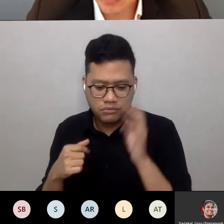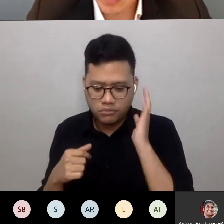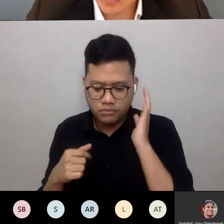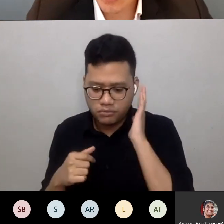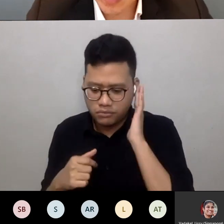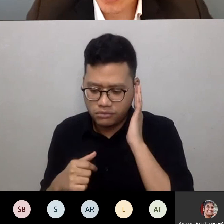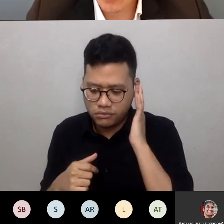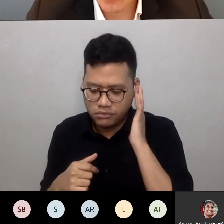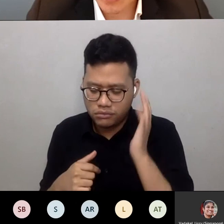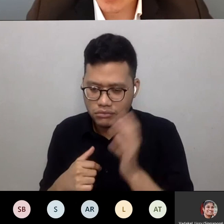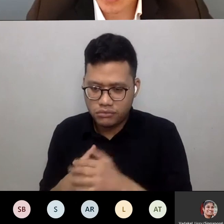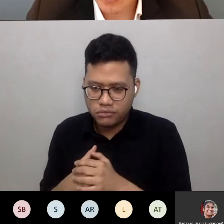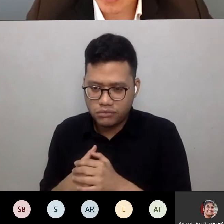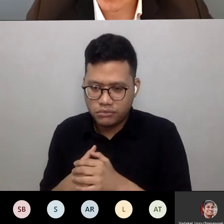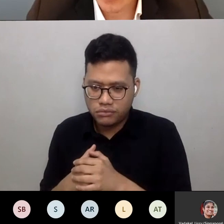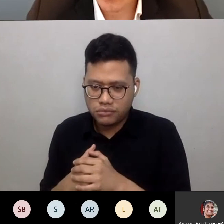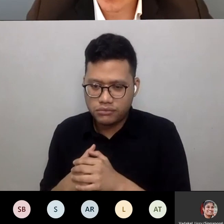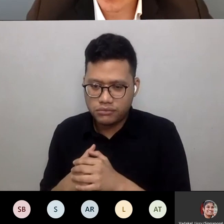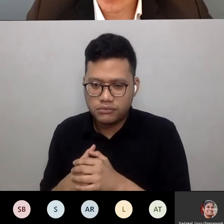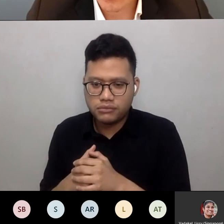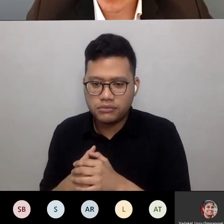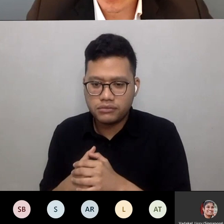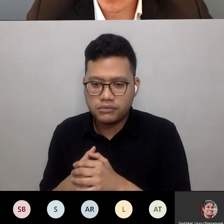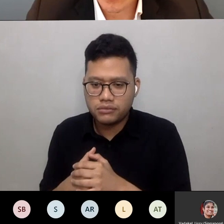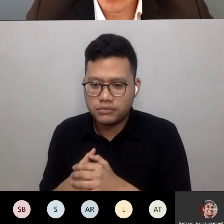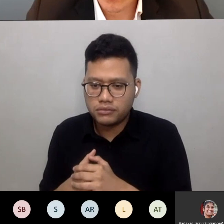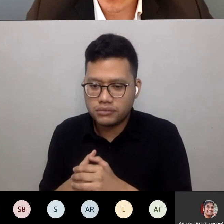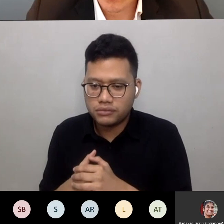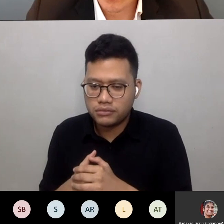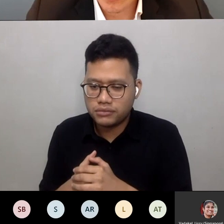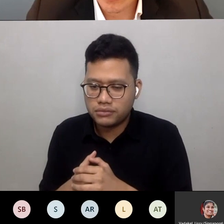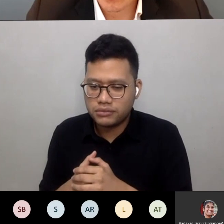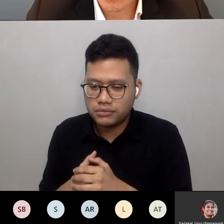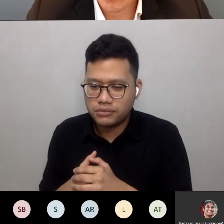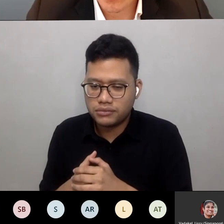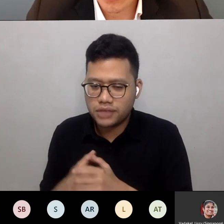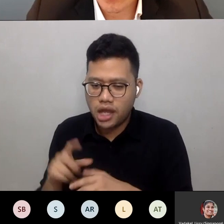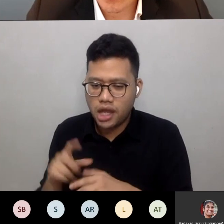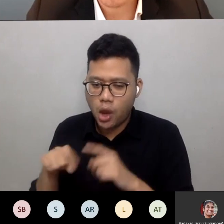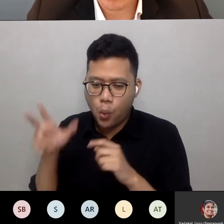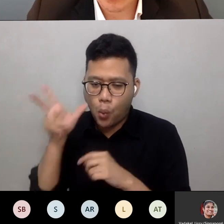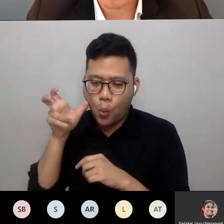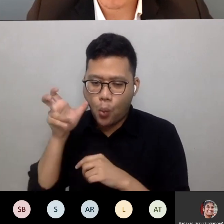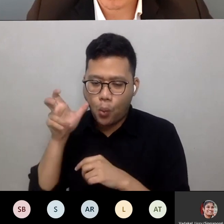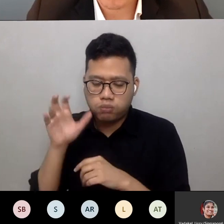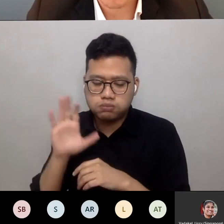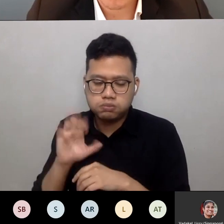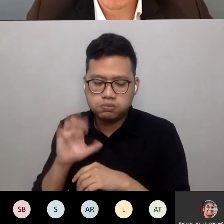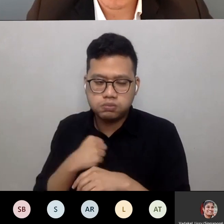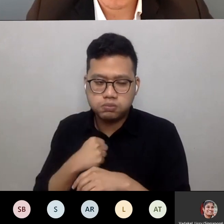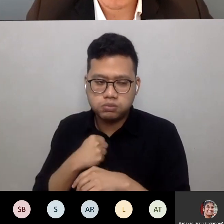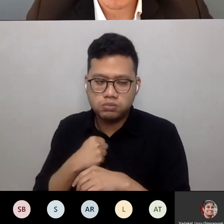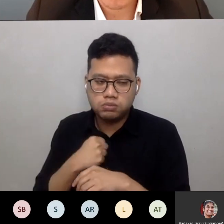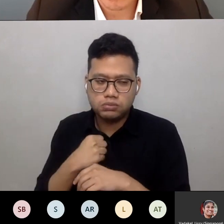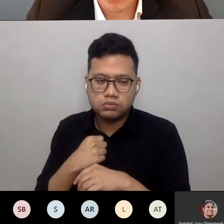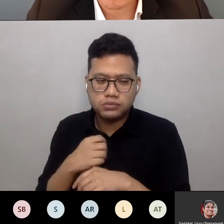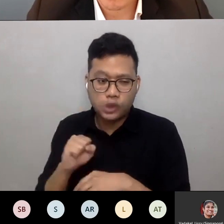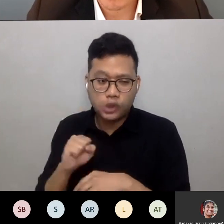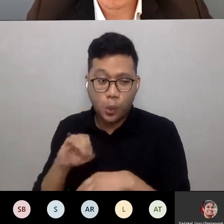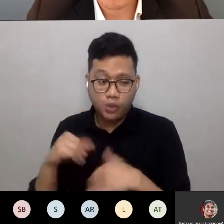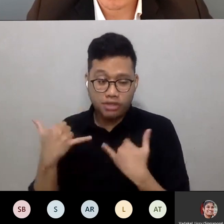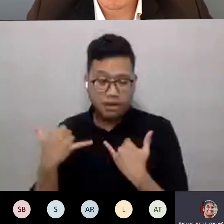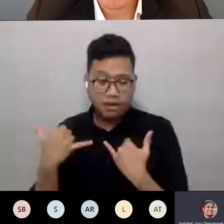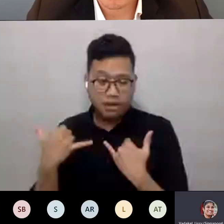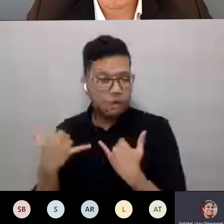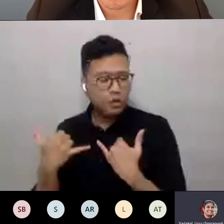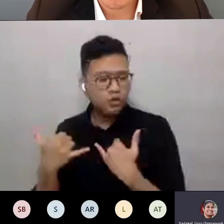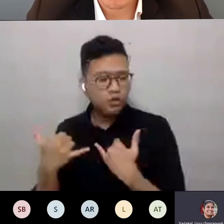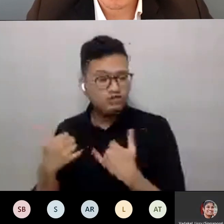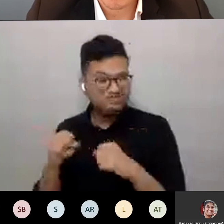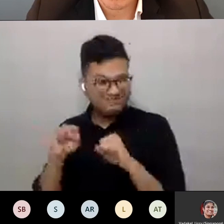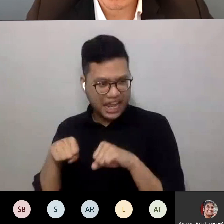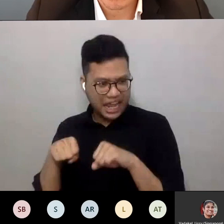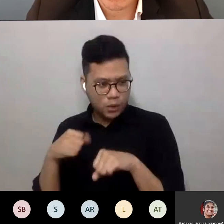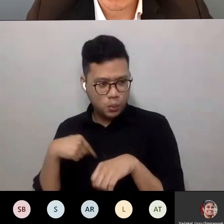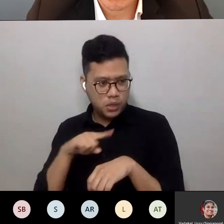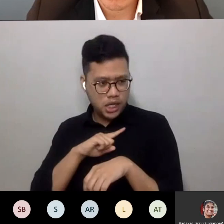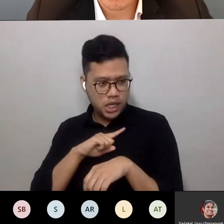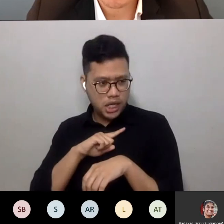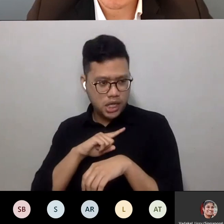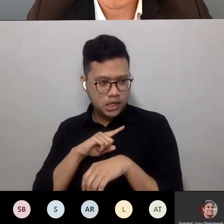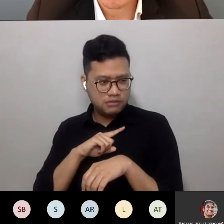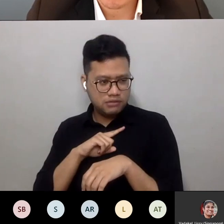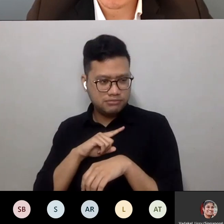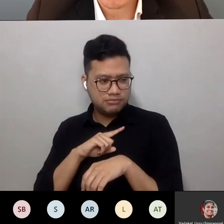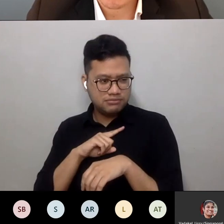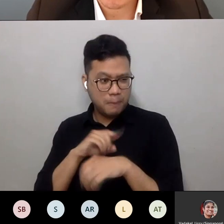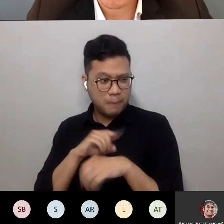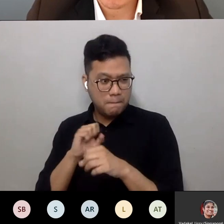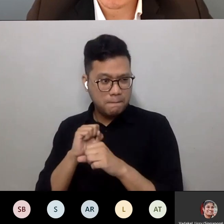poor lives and reach somewhere else versus, and now, how can we make a different